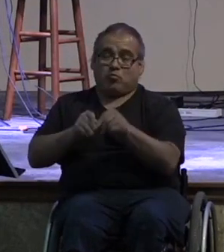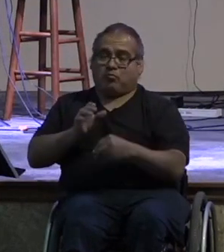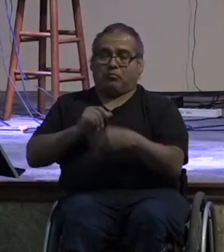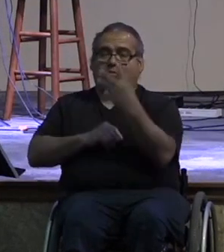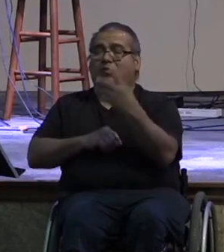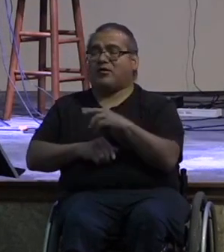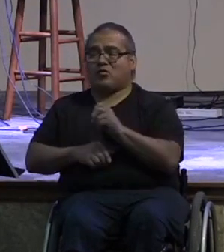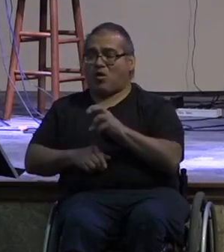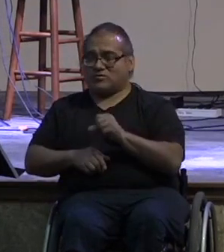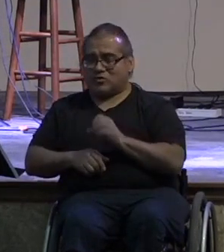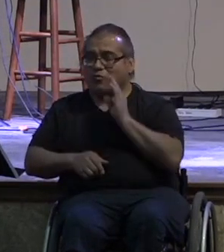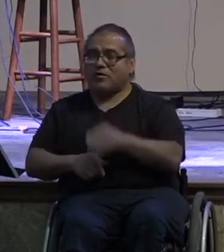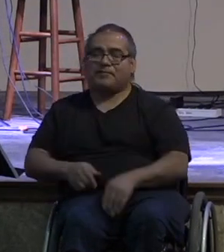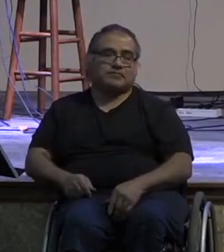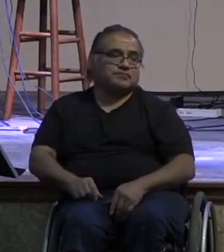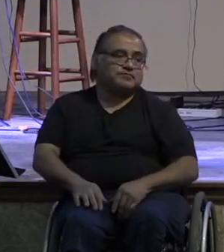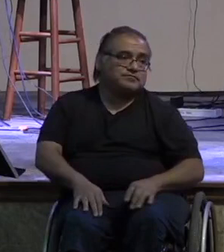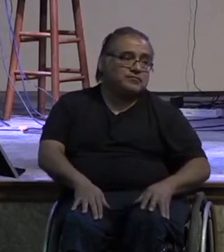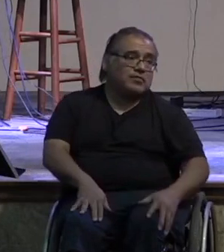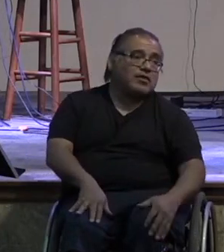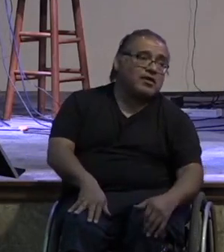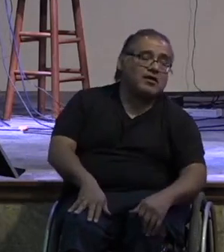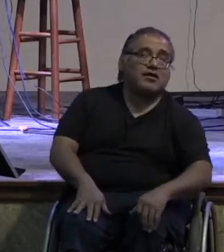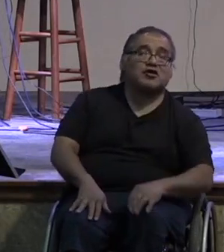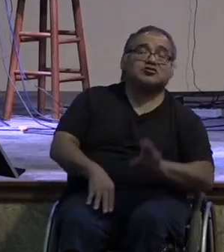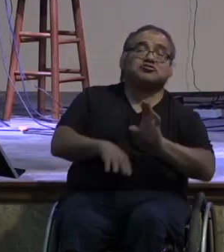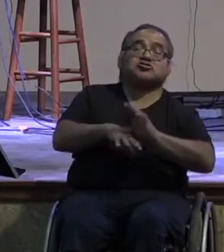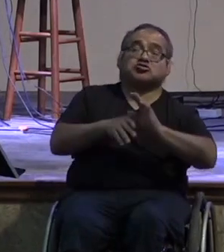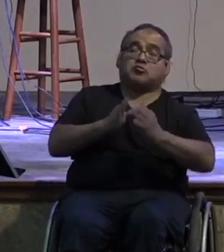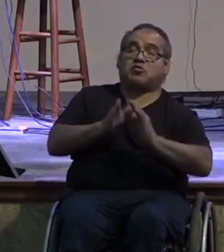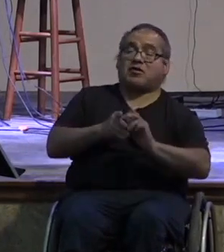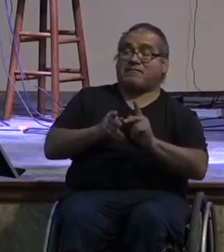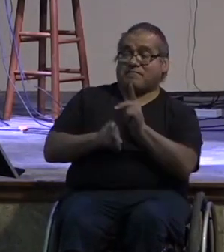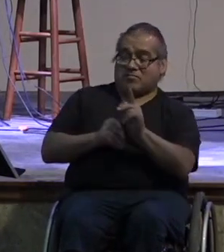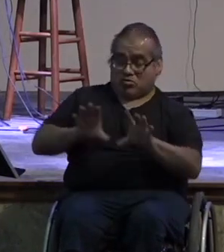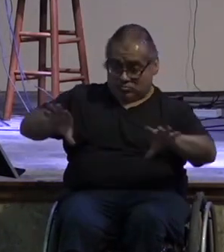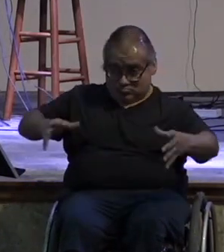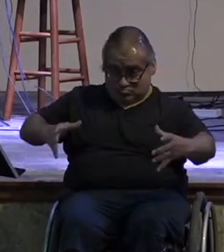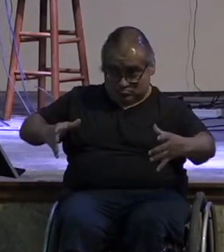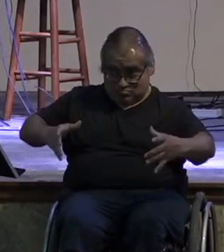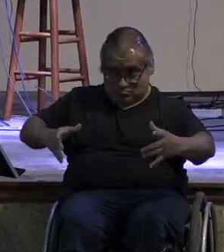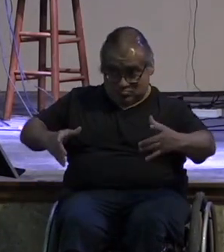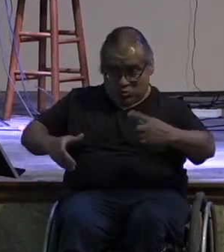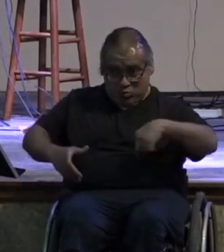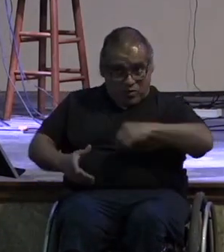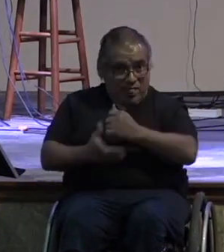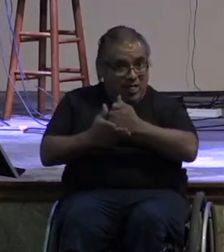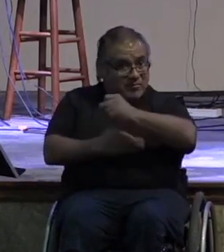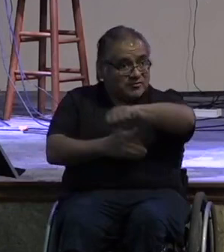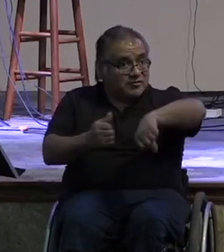so yeah the church is this community of believers that we belong to as a family who help each other right